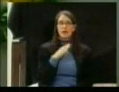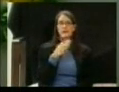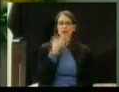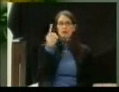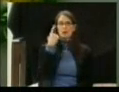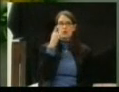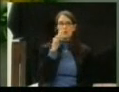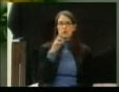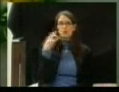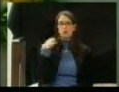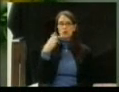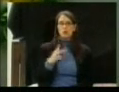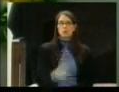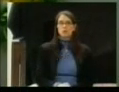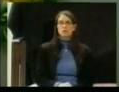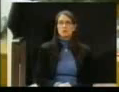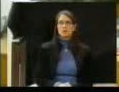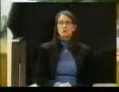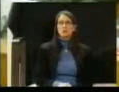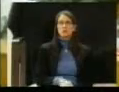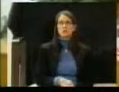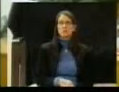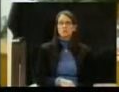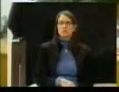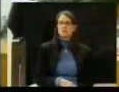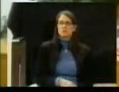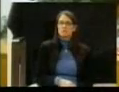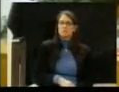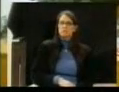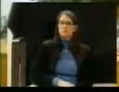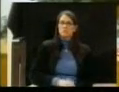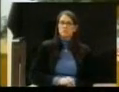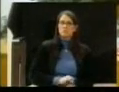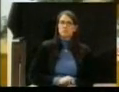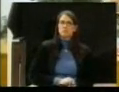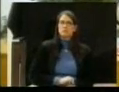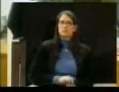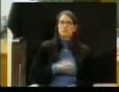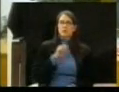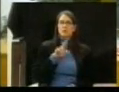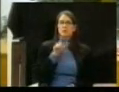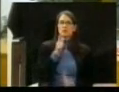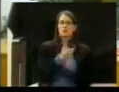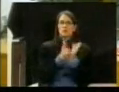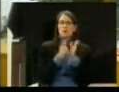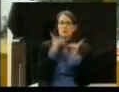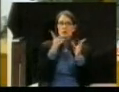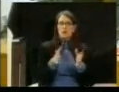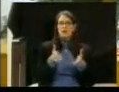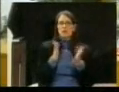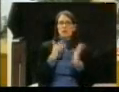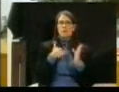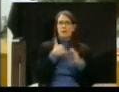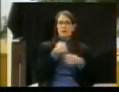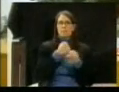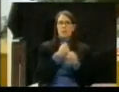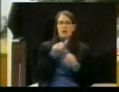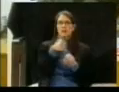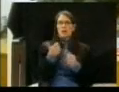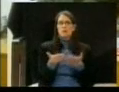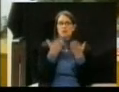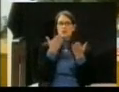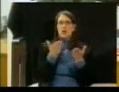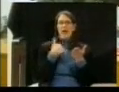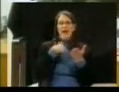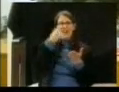Mr. Law Director, let me maybe make another suggestion. I think what you point out is correct, that this is kind of a